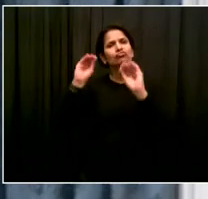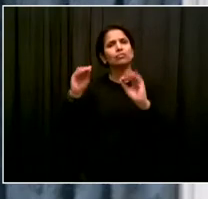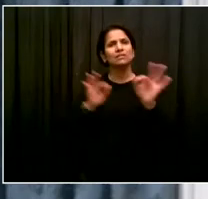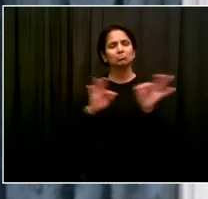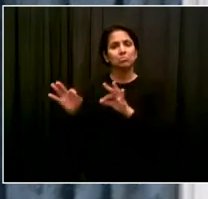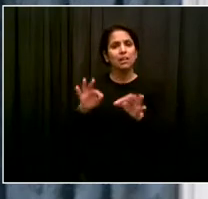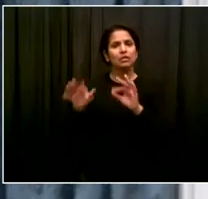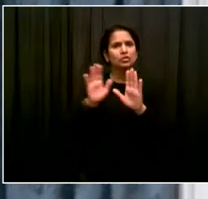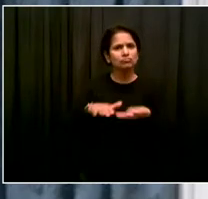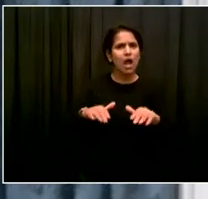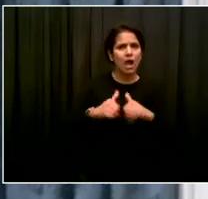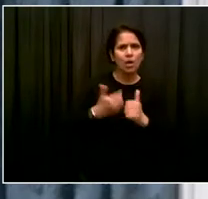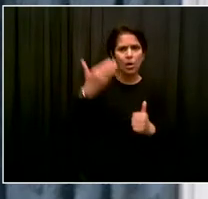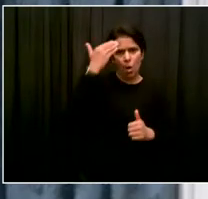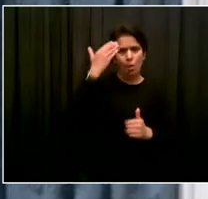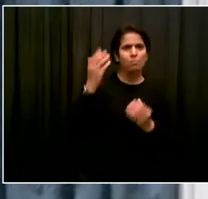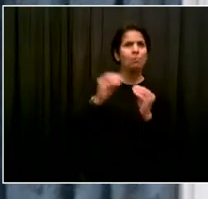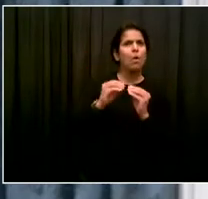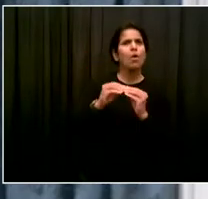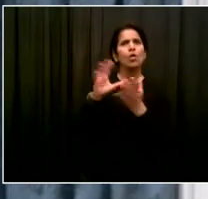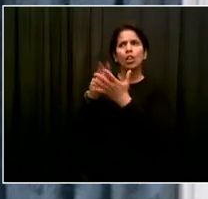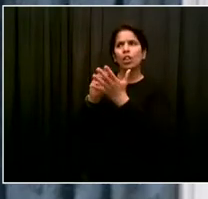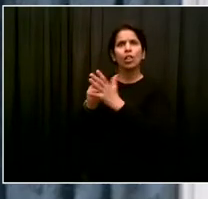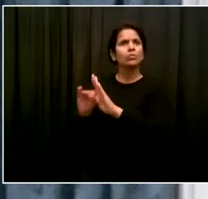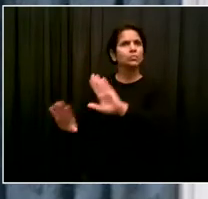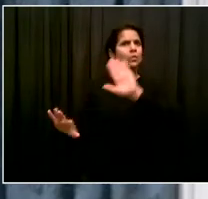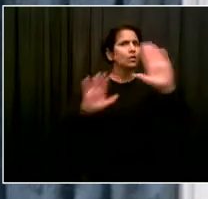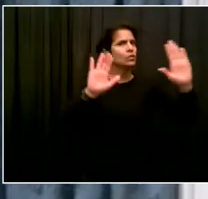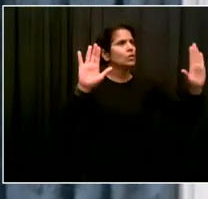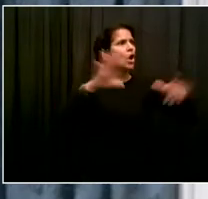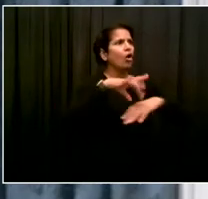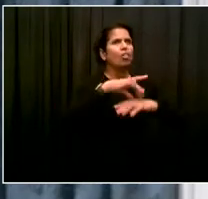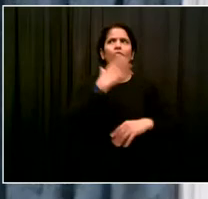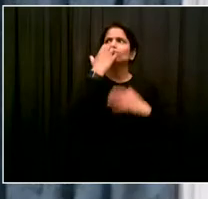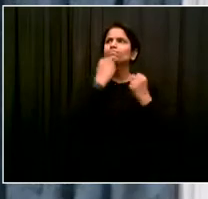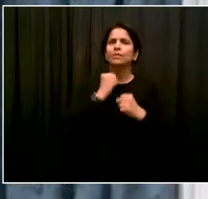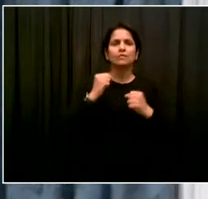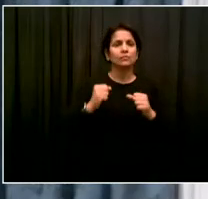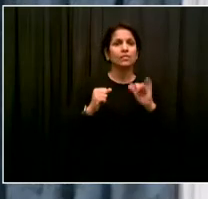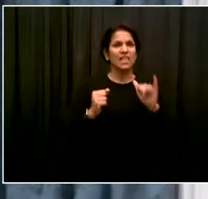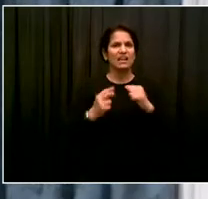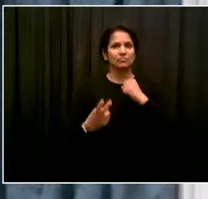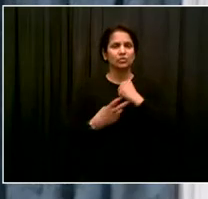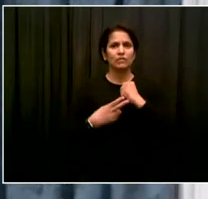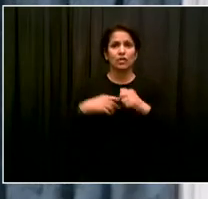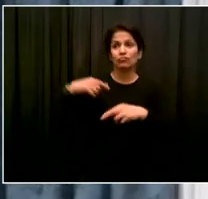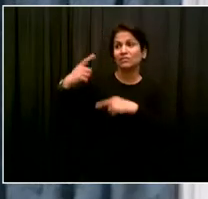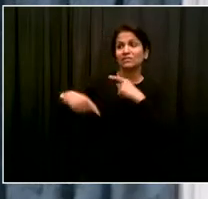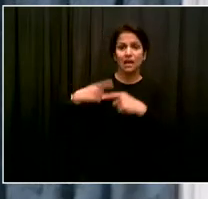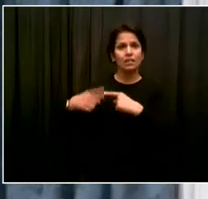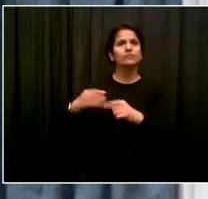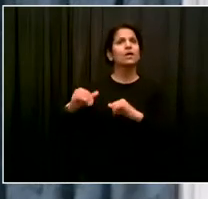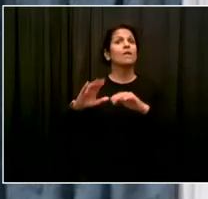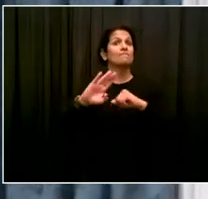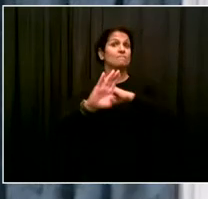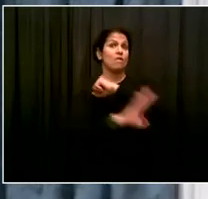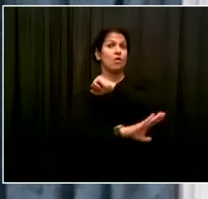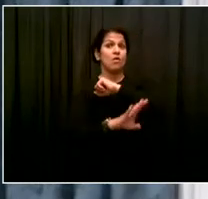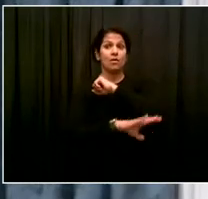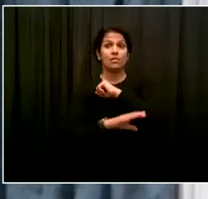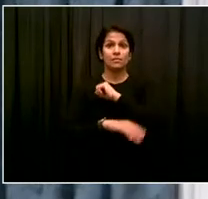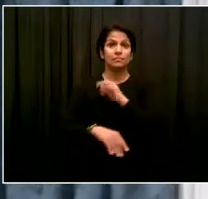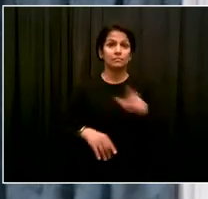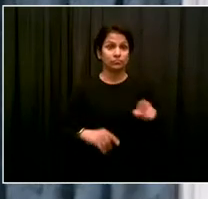in their own daily lives is very important. And getting back into schools for the next fall on the full organic service that we had pre